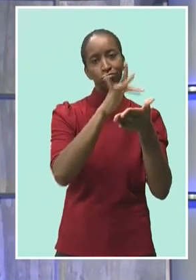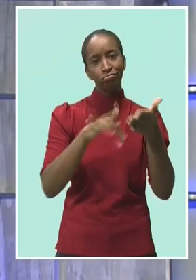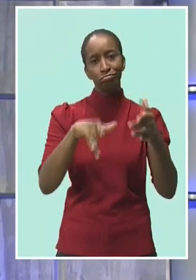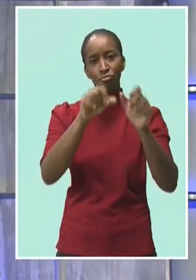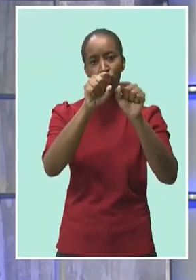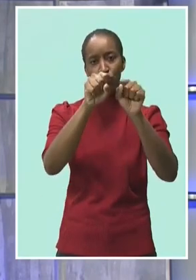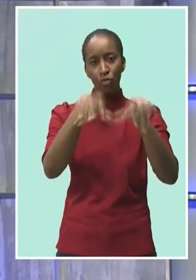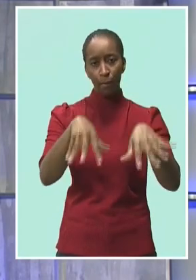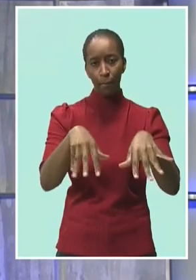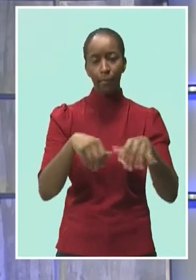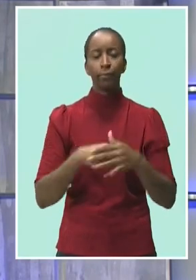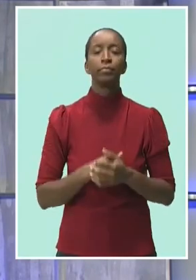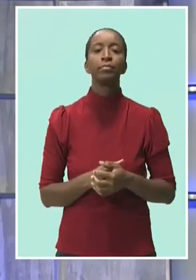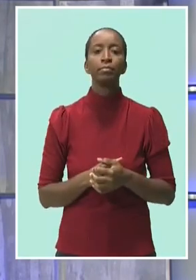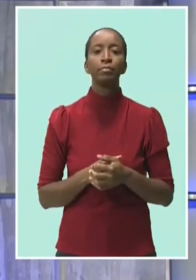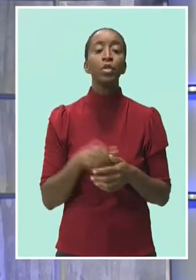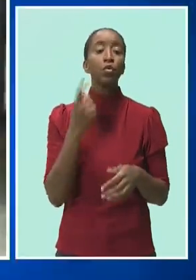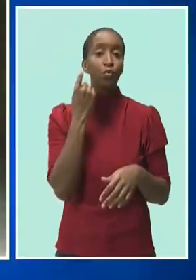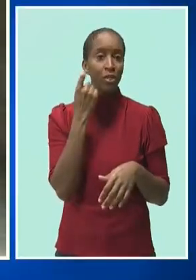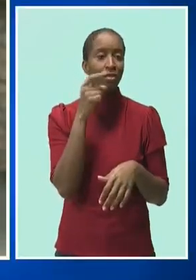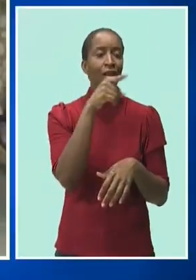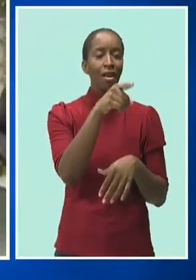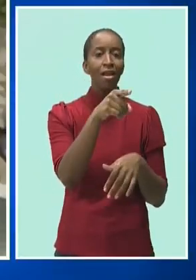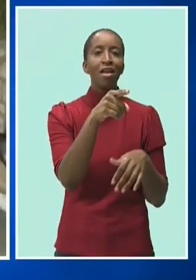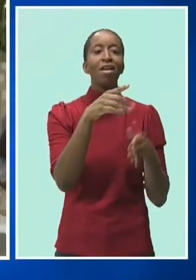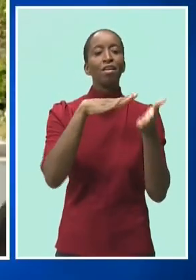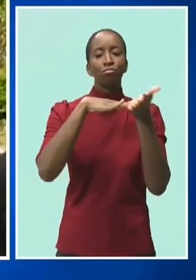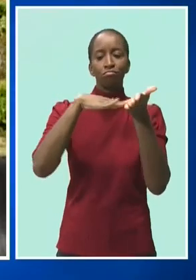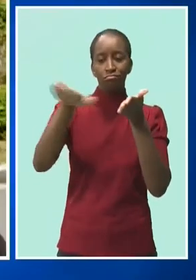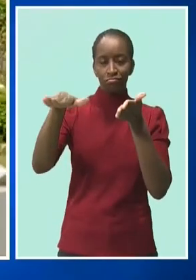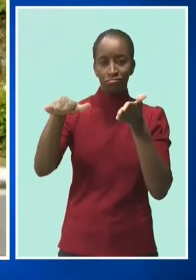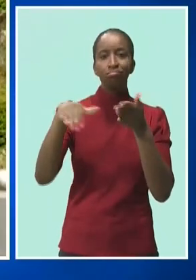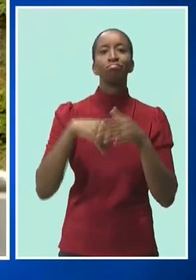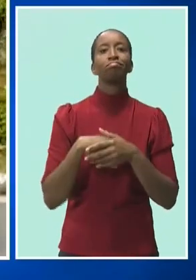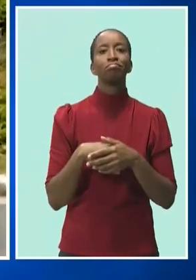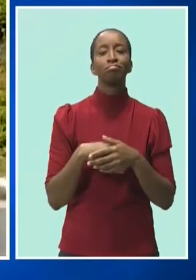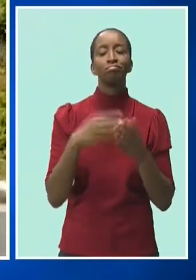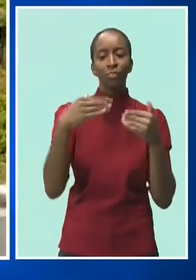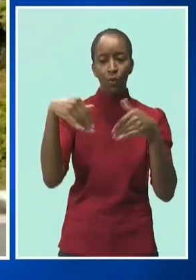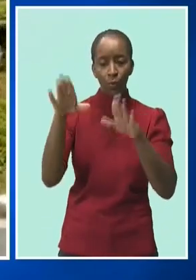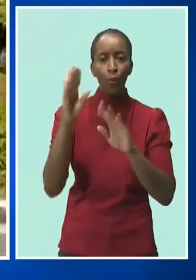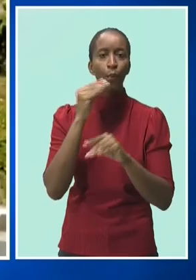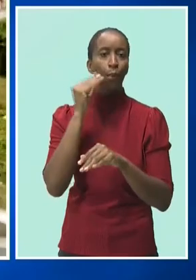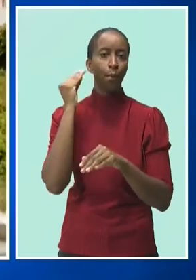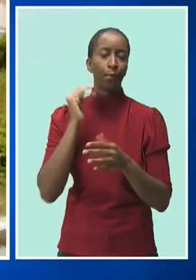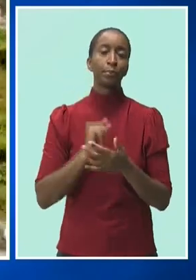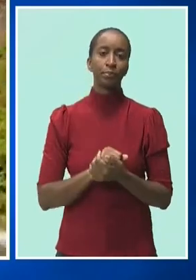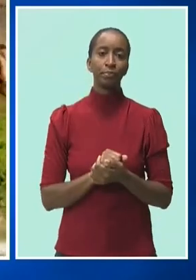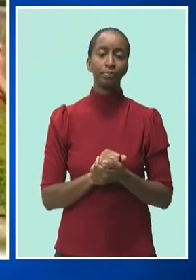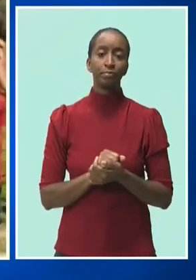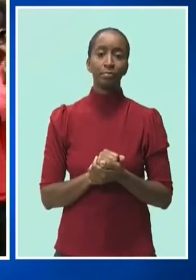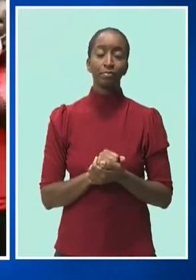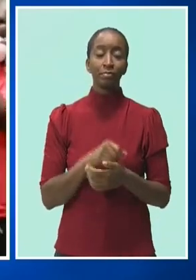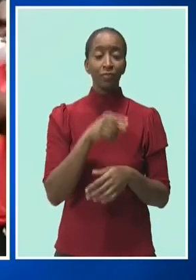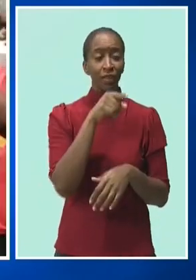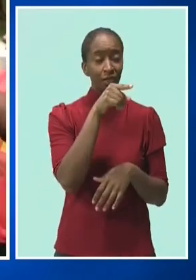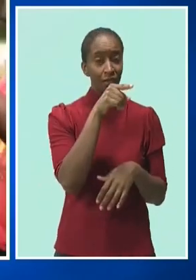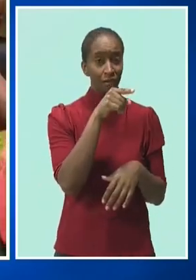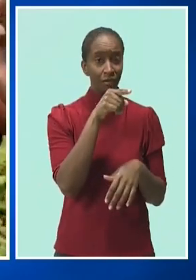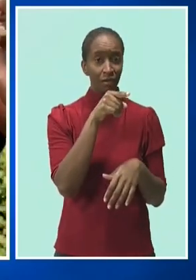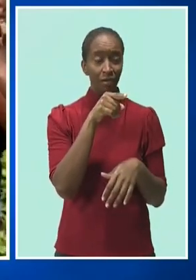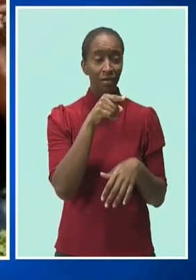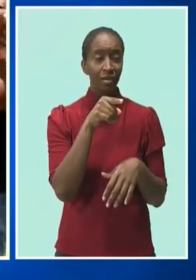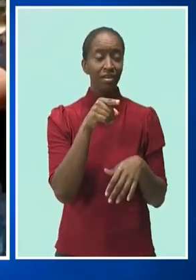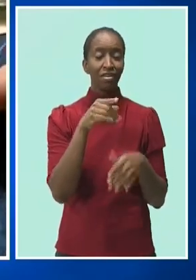TVJ reports. The historic moment was captured by many ordinary Jamaicans who waited eagerly